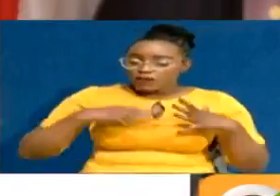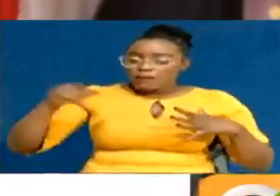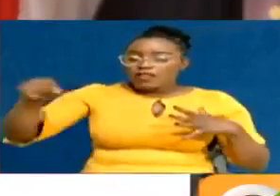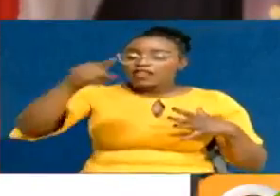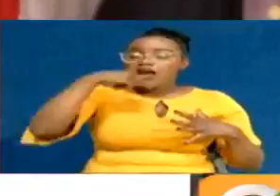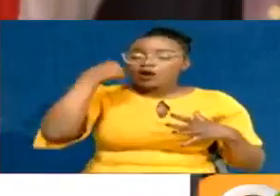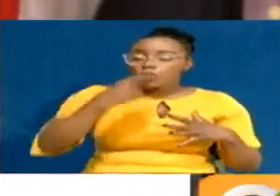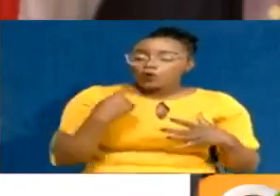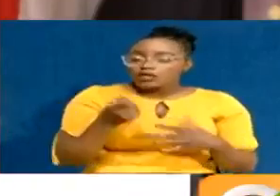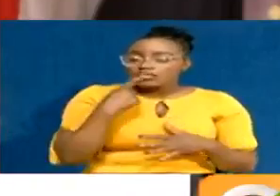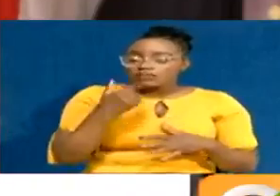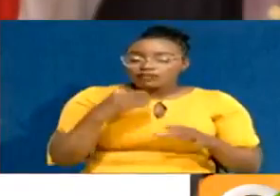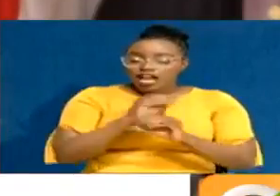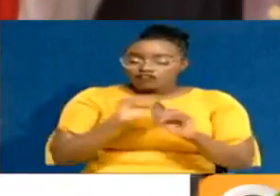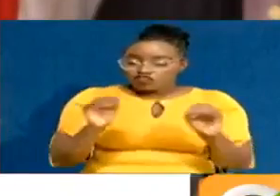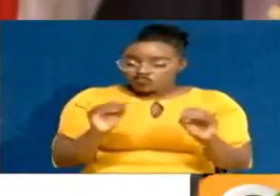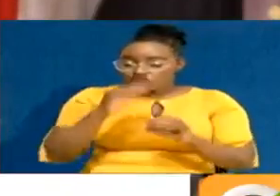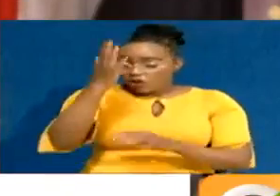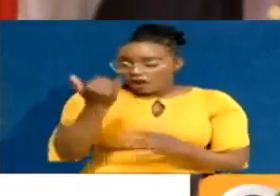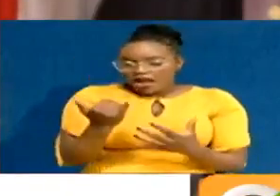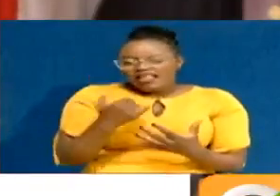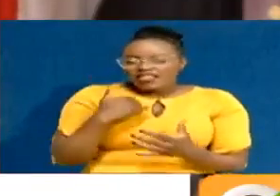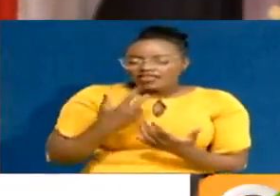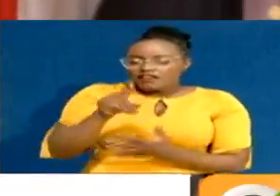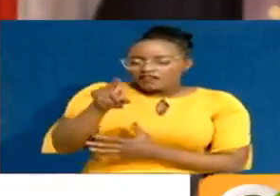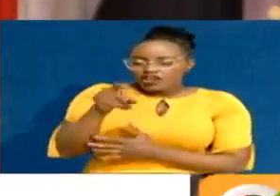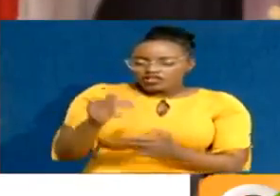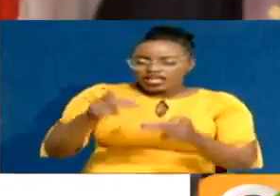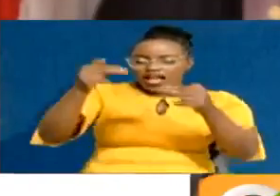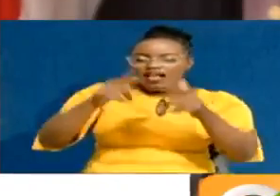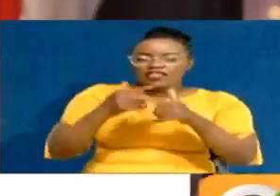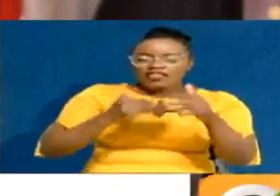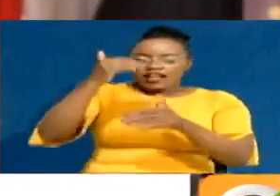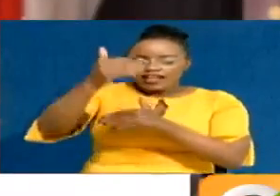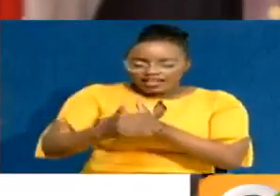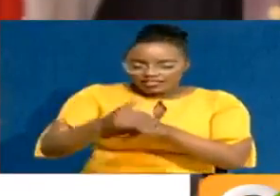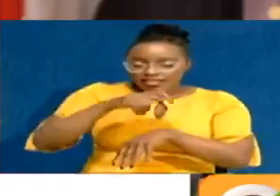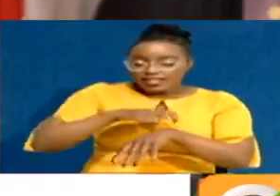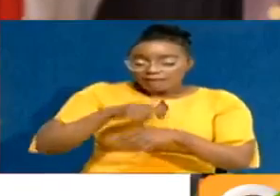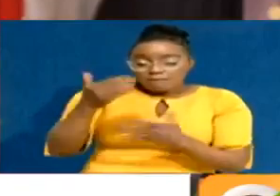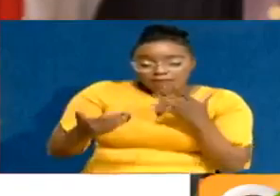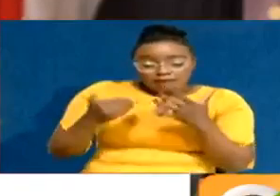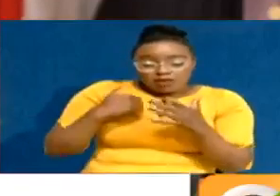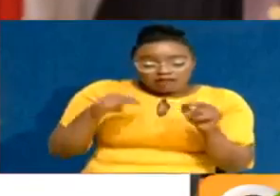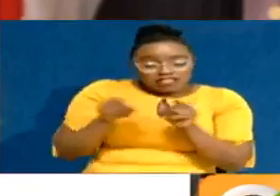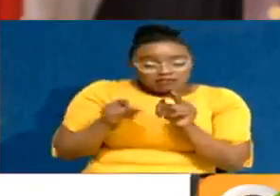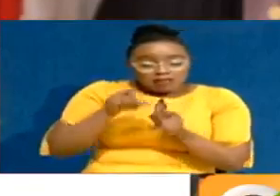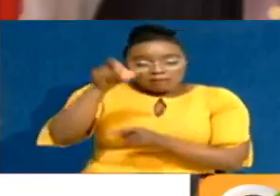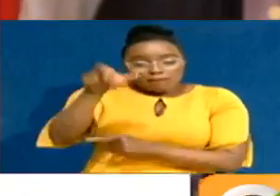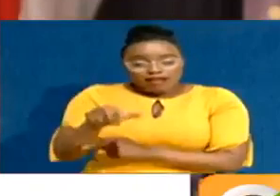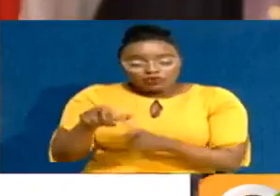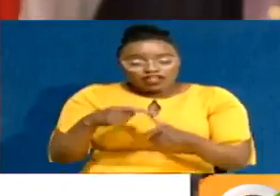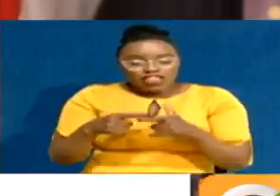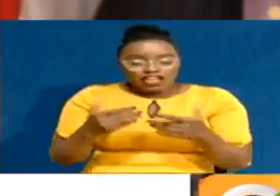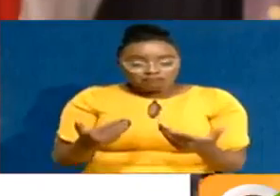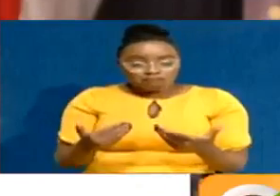people out there who are not on treatment, whose viral load is high, and the next sexual encounter might be with someone like that. And